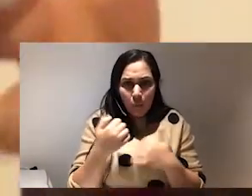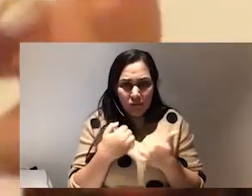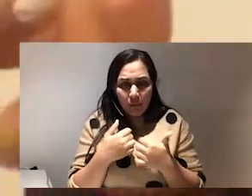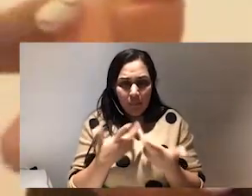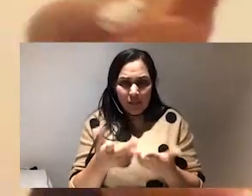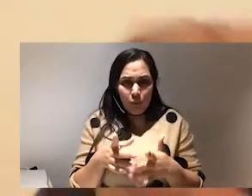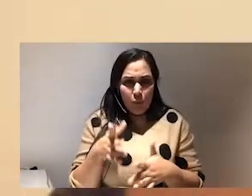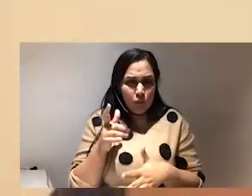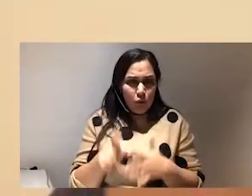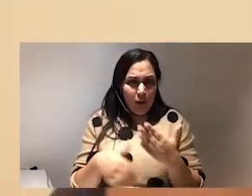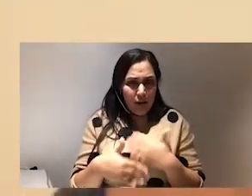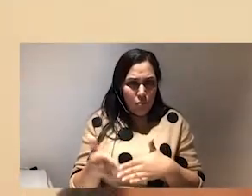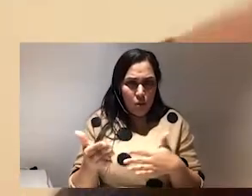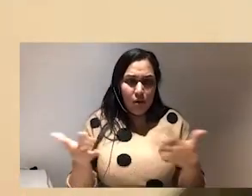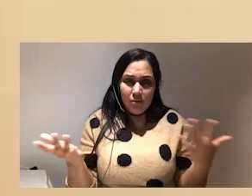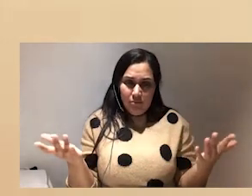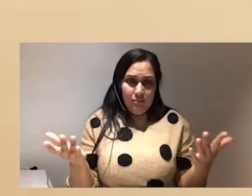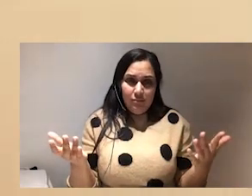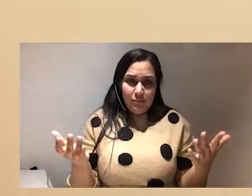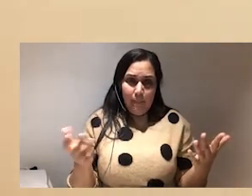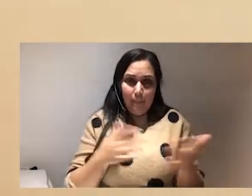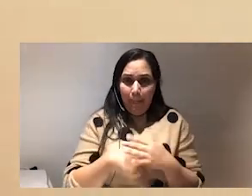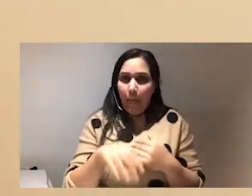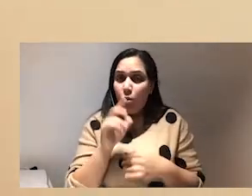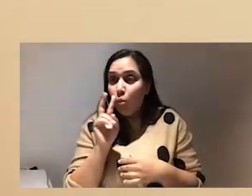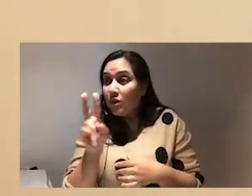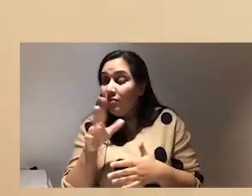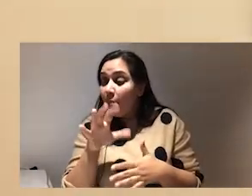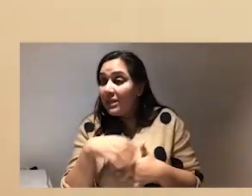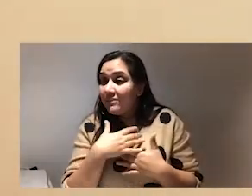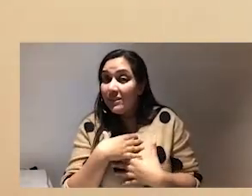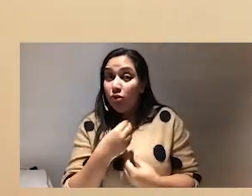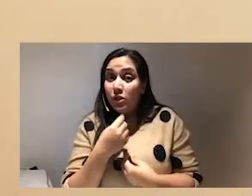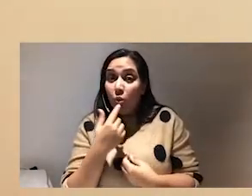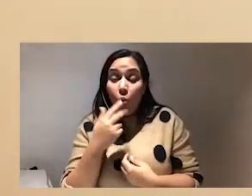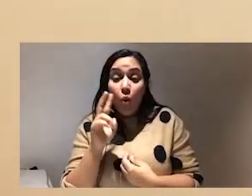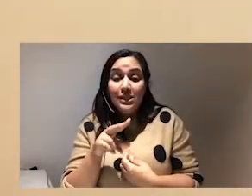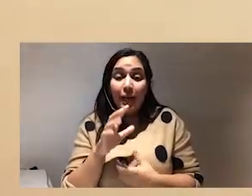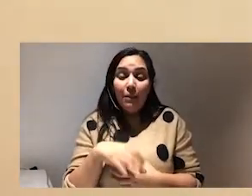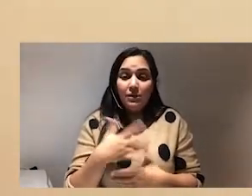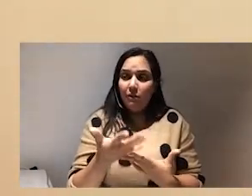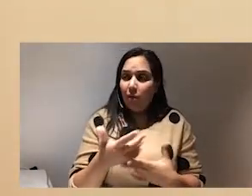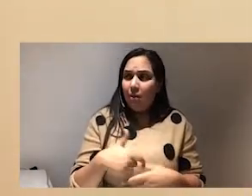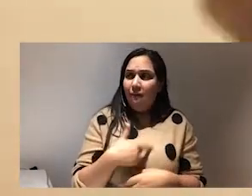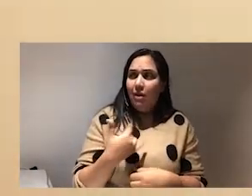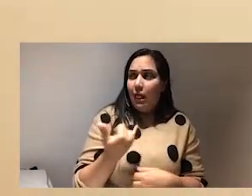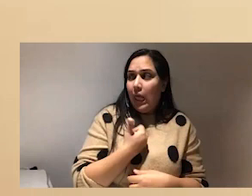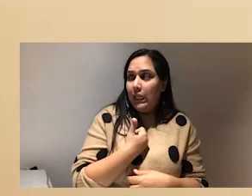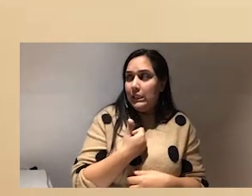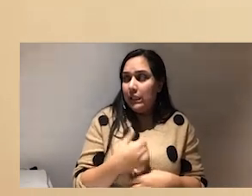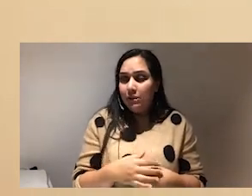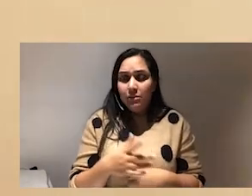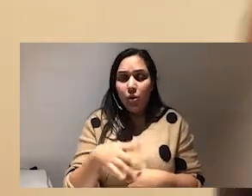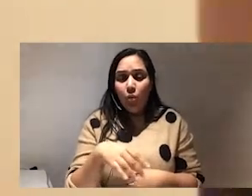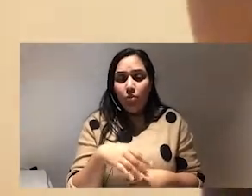what we wanted to be doing anymore and we weren't even watching it from a place of inspiration we were watching from place of as we were saying before like being ourselves and so we said actually